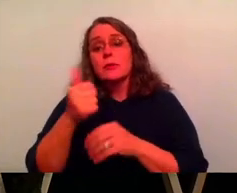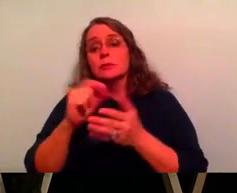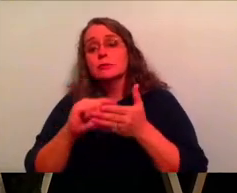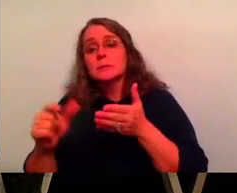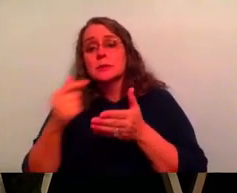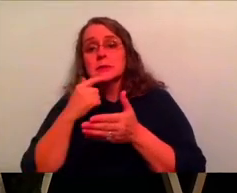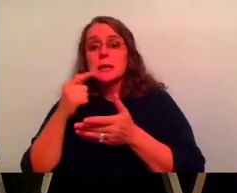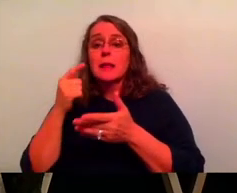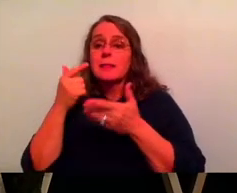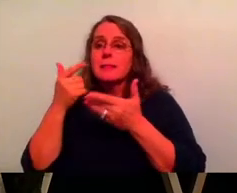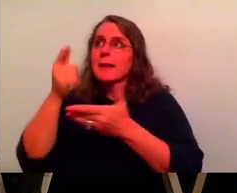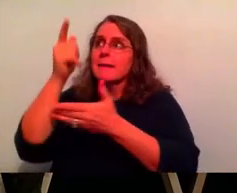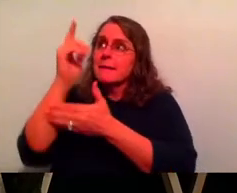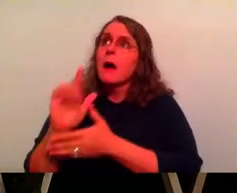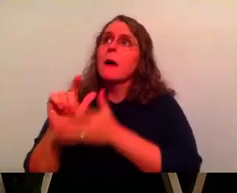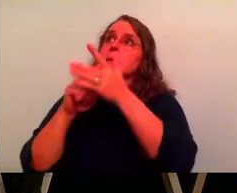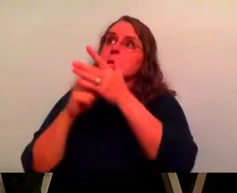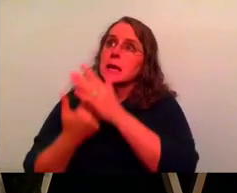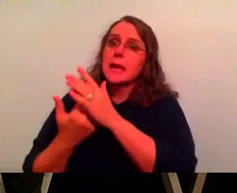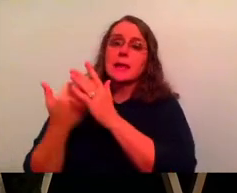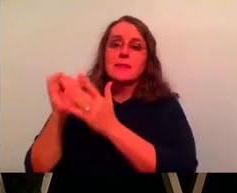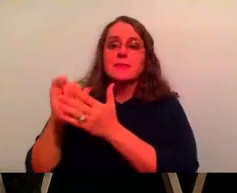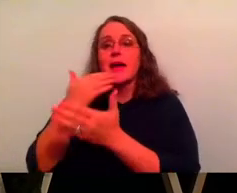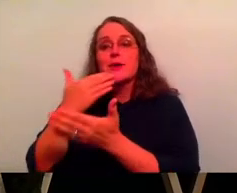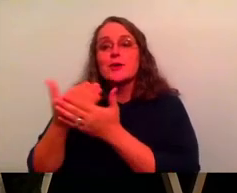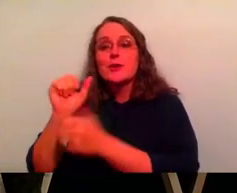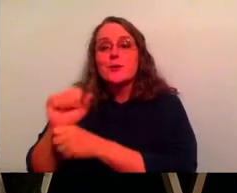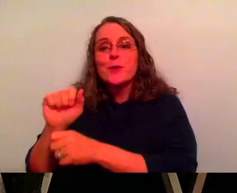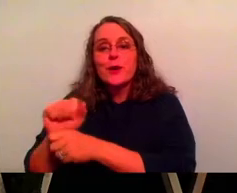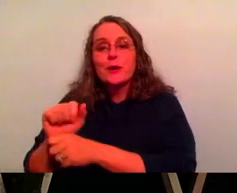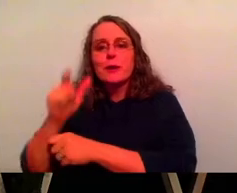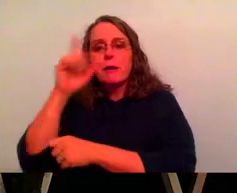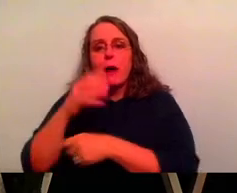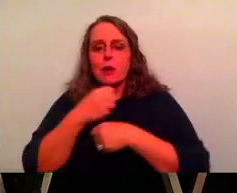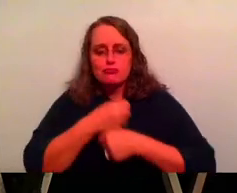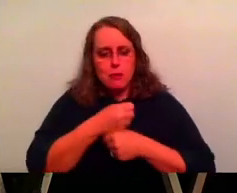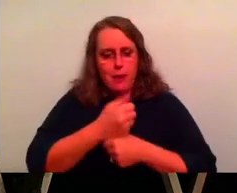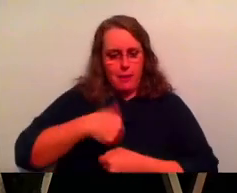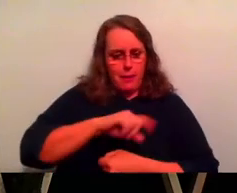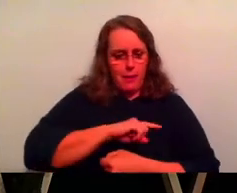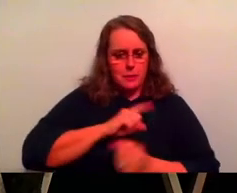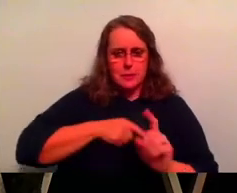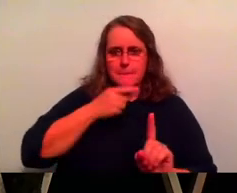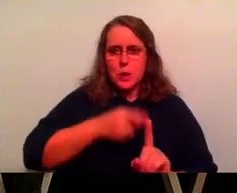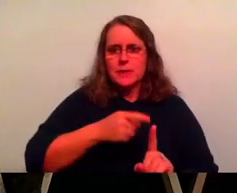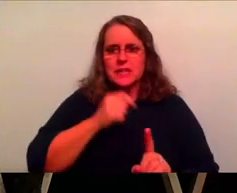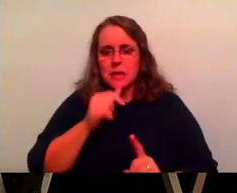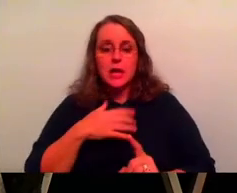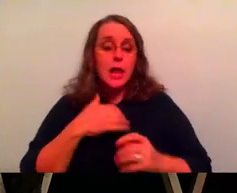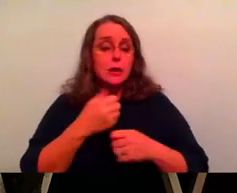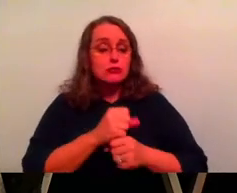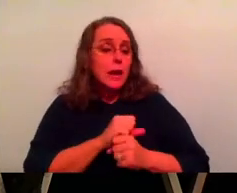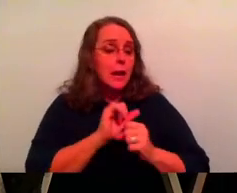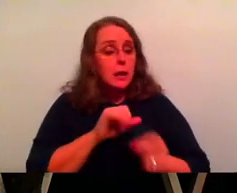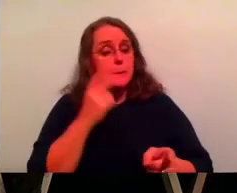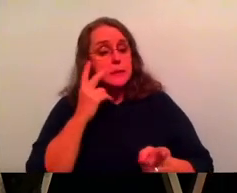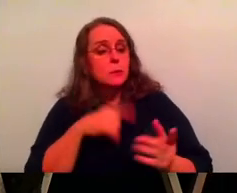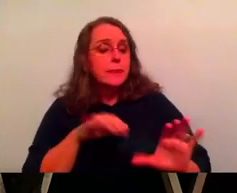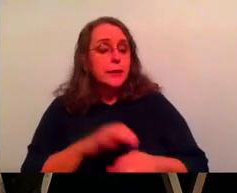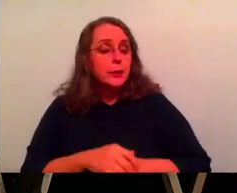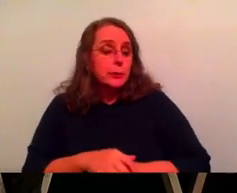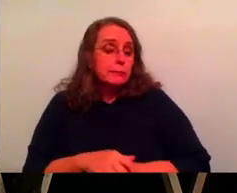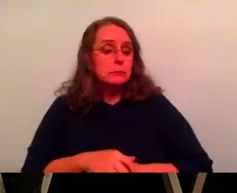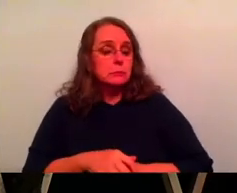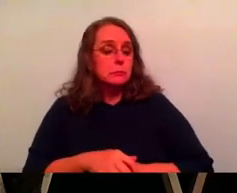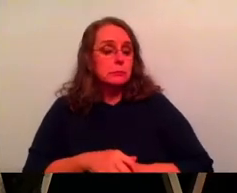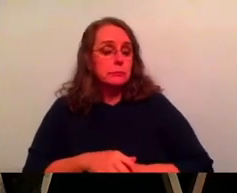begun in you, right? God has started a work in us. God created us on purpose. He didn't just create us and go, let's see, let's see what they do there. Roll